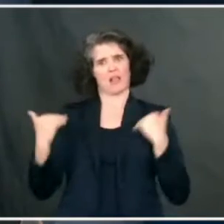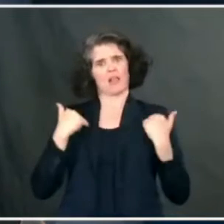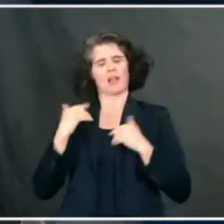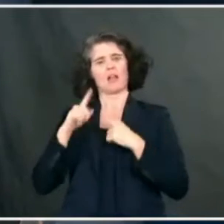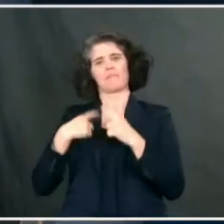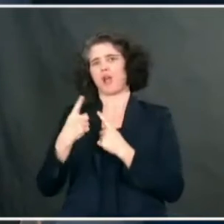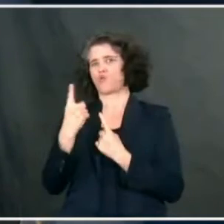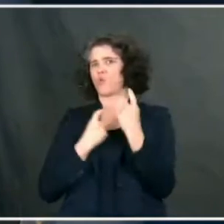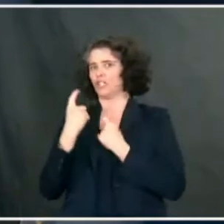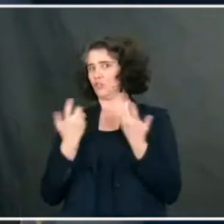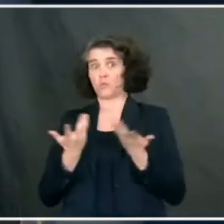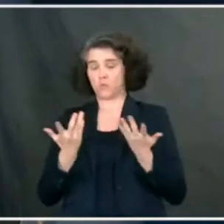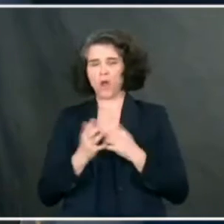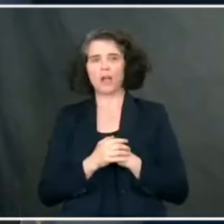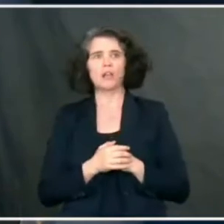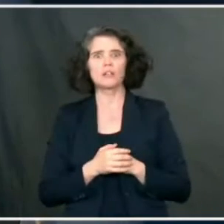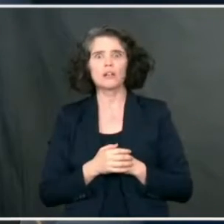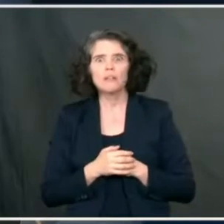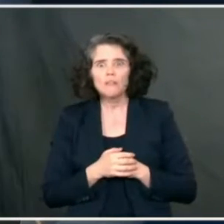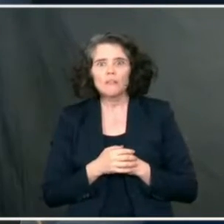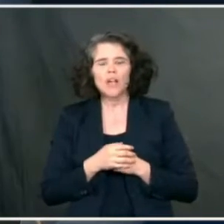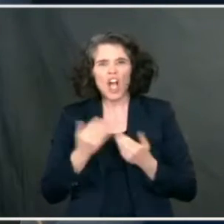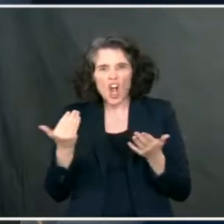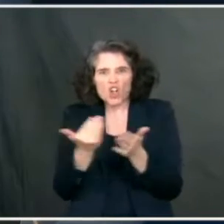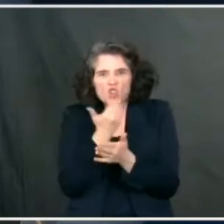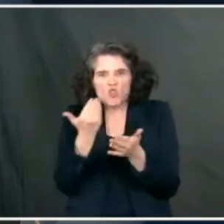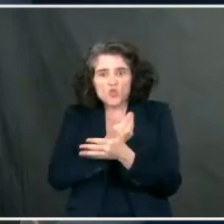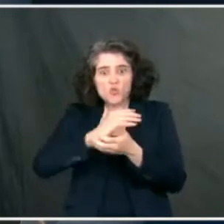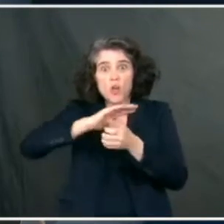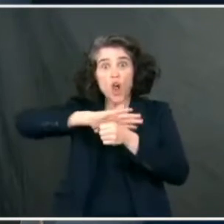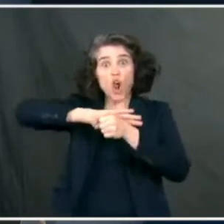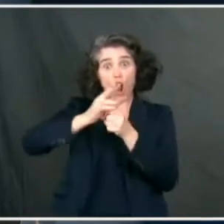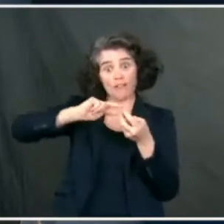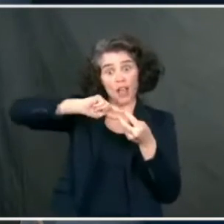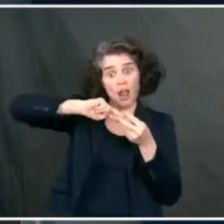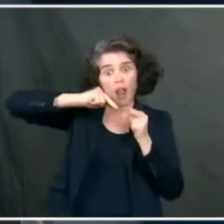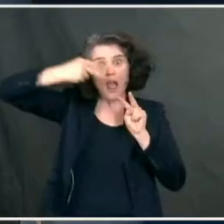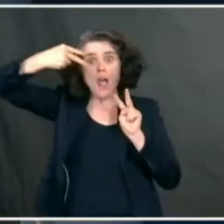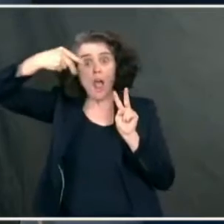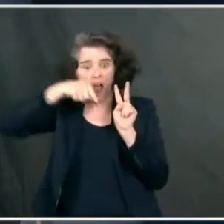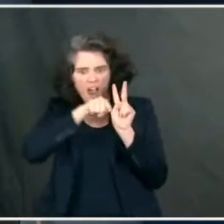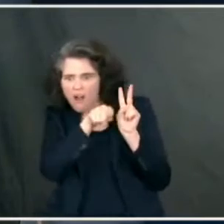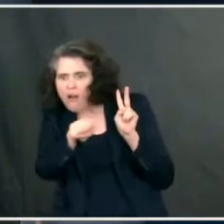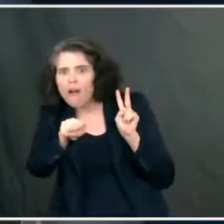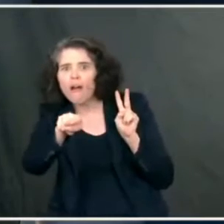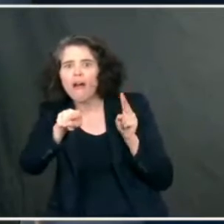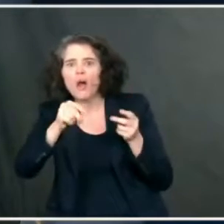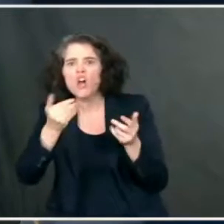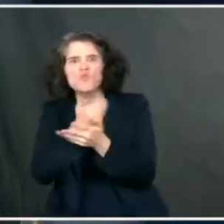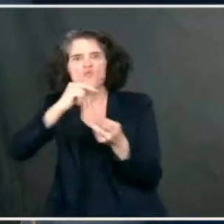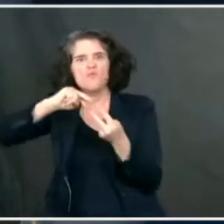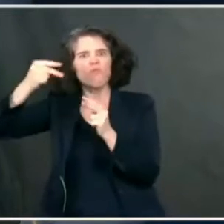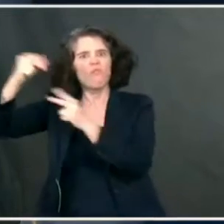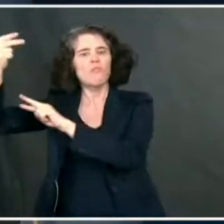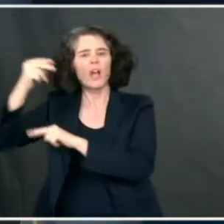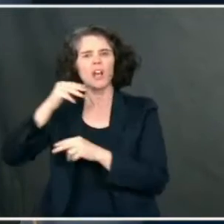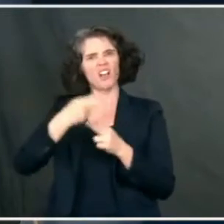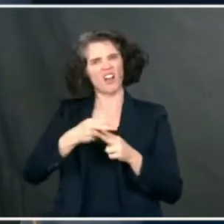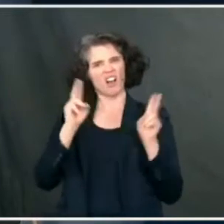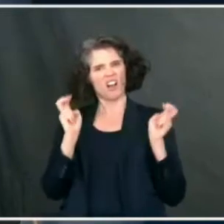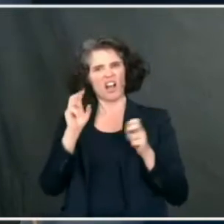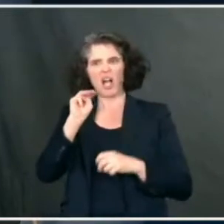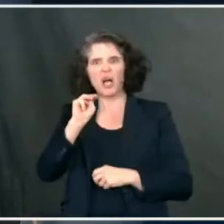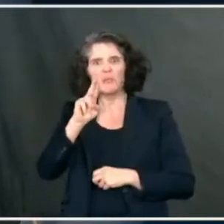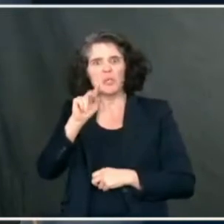what is it about these mutants that you're hearing about? The mutants in the UK, which we know are in about 20